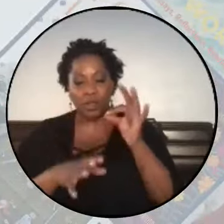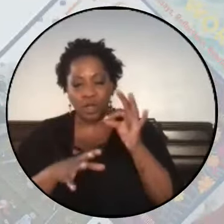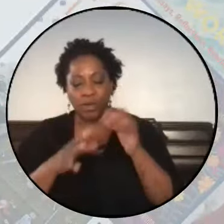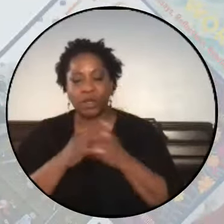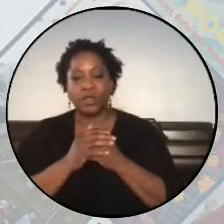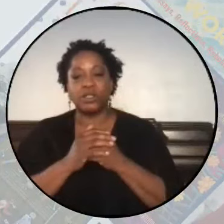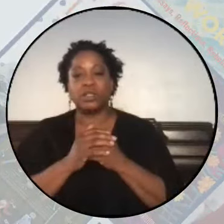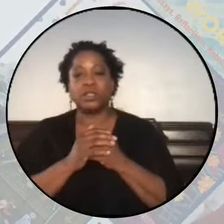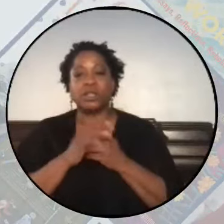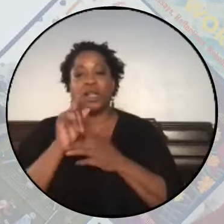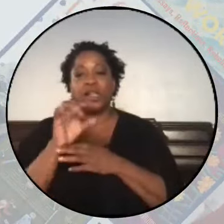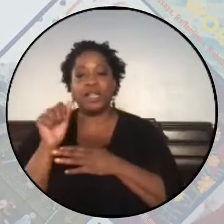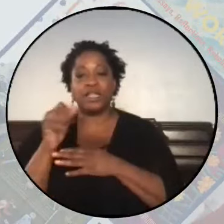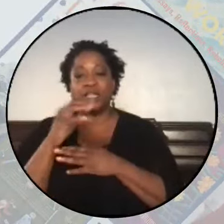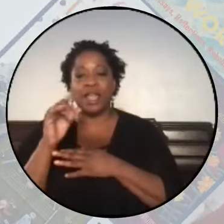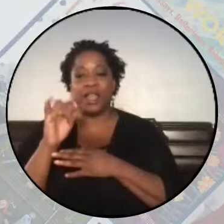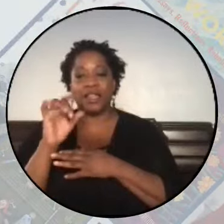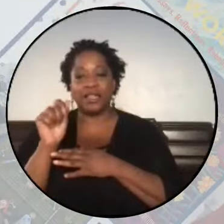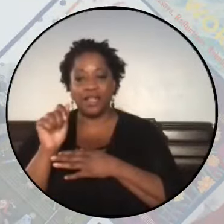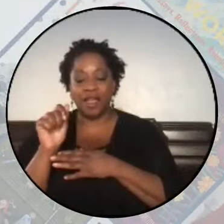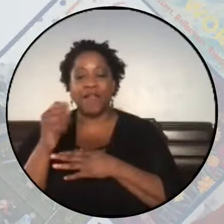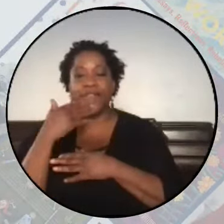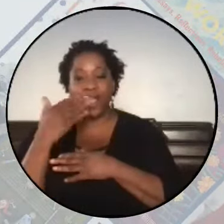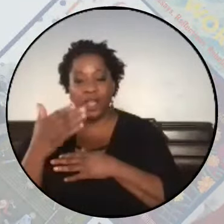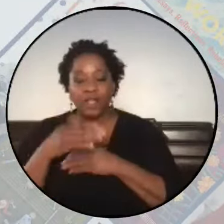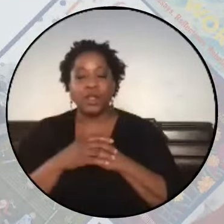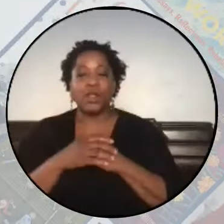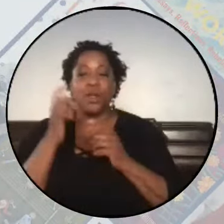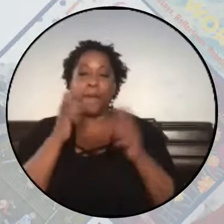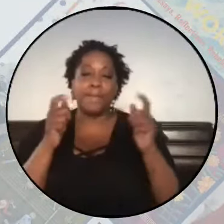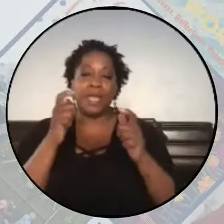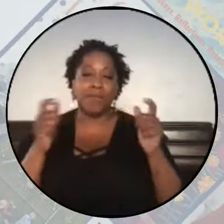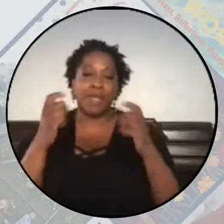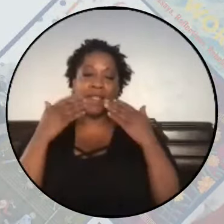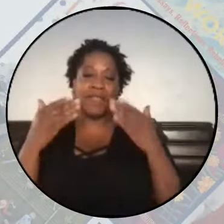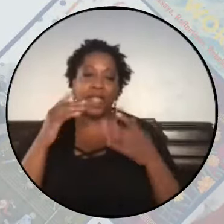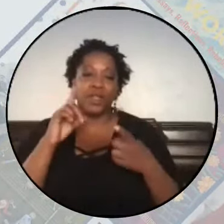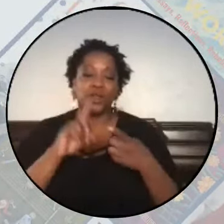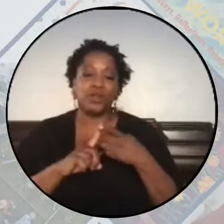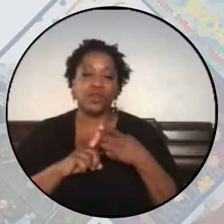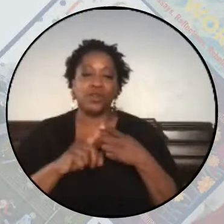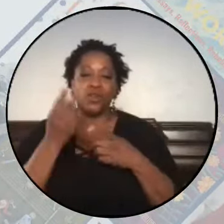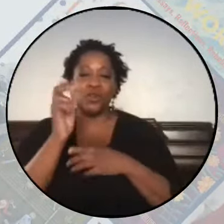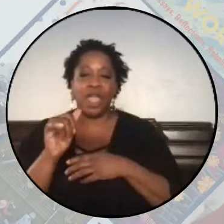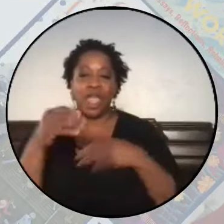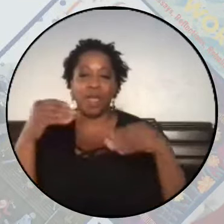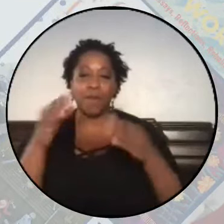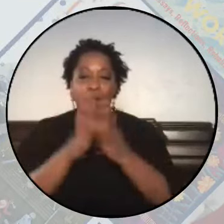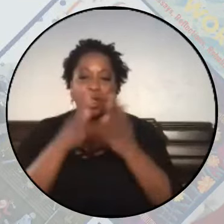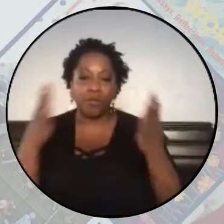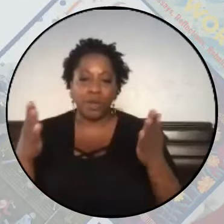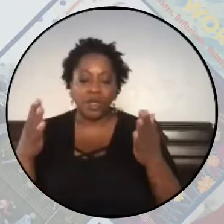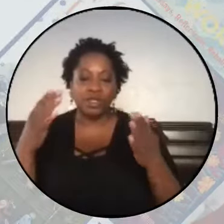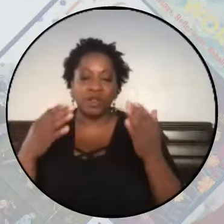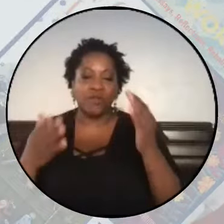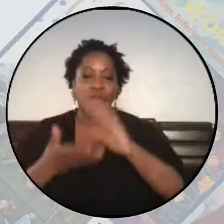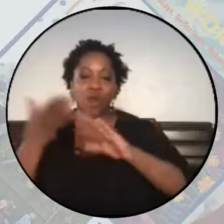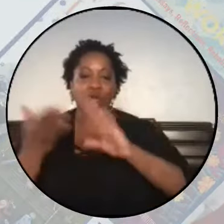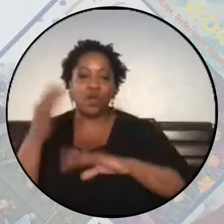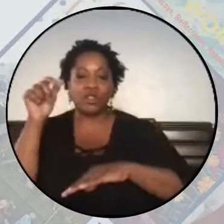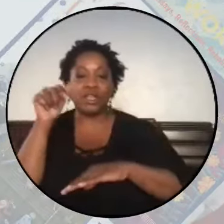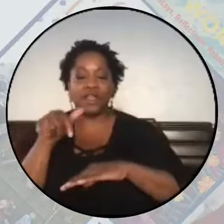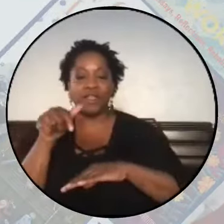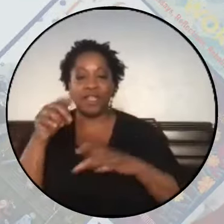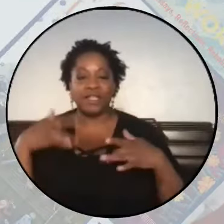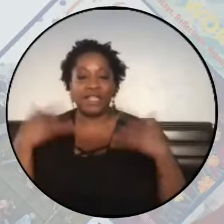interpreters, Lisa and Lixa. Big, big, big thank you to Haymarket Books for hosting this